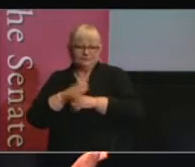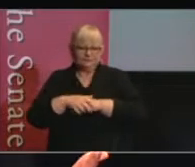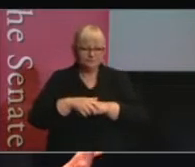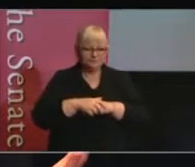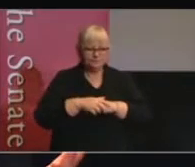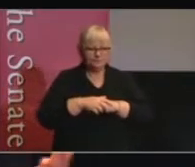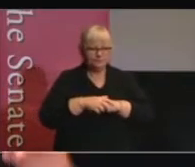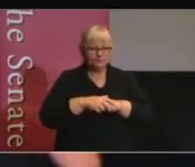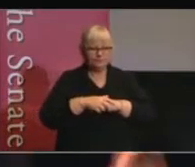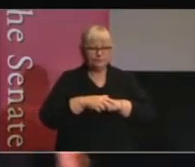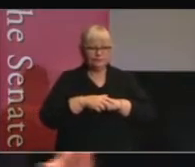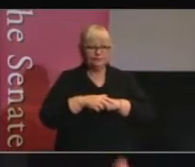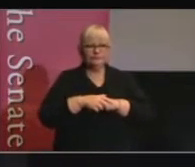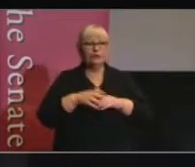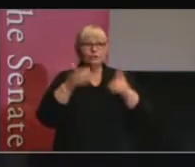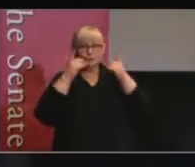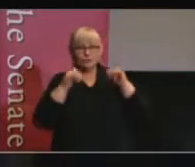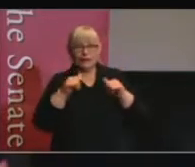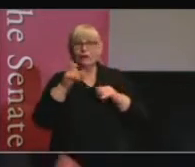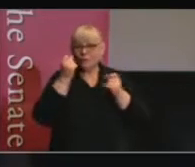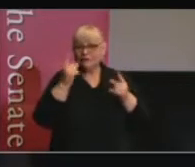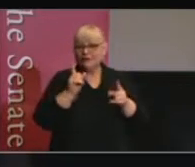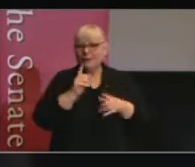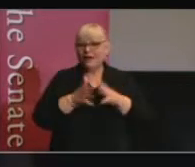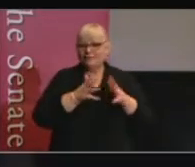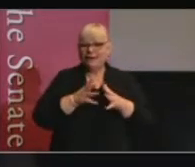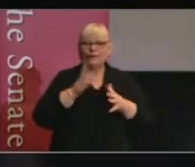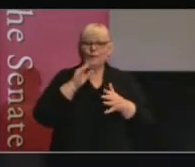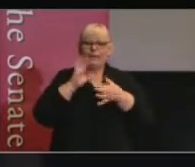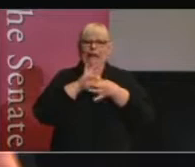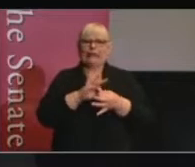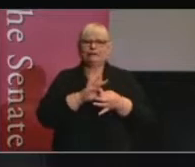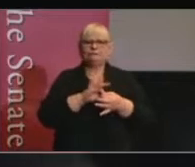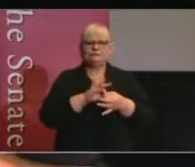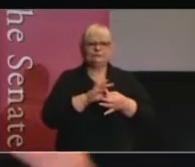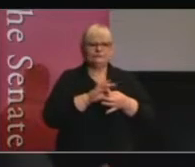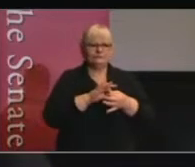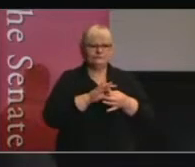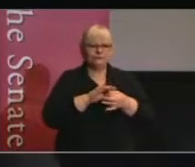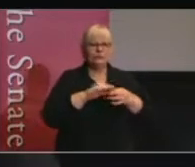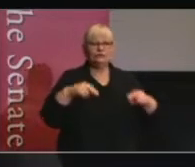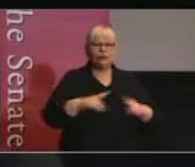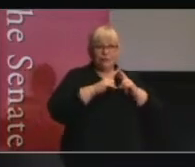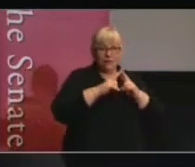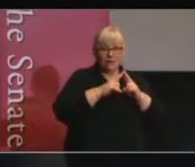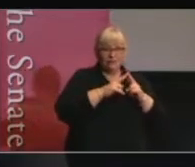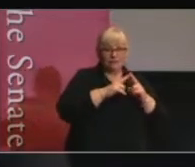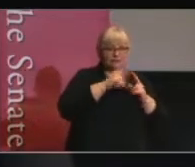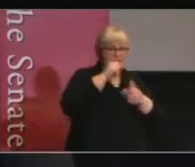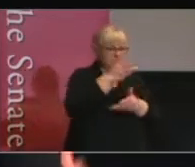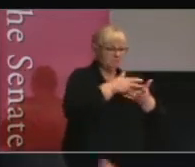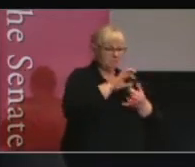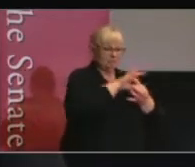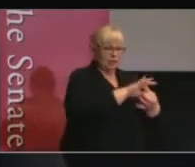So just to check that you understand what I mean with engagement, the idea of the parliament engaging with the people